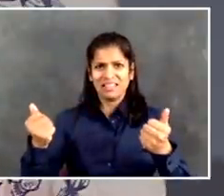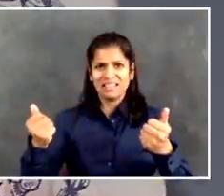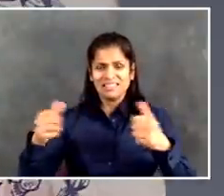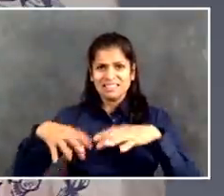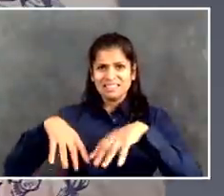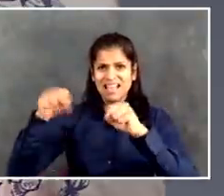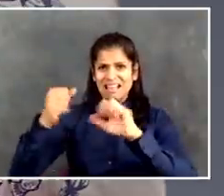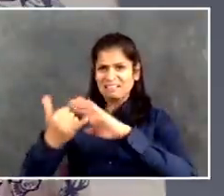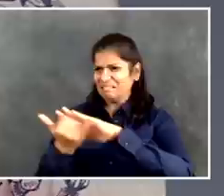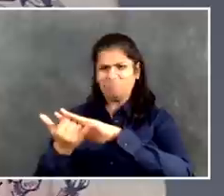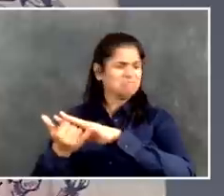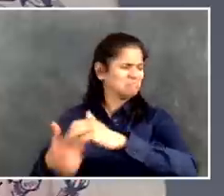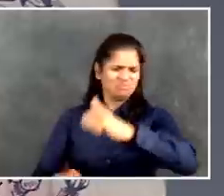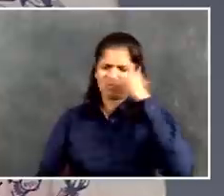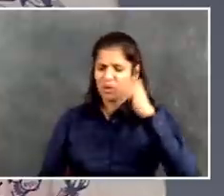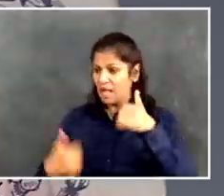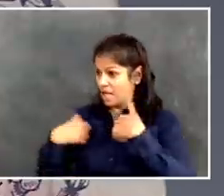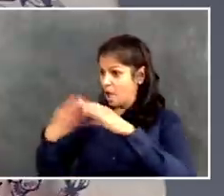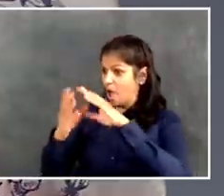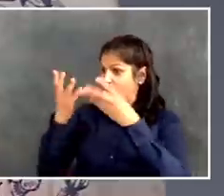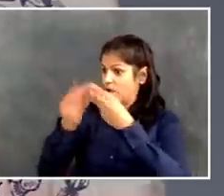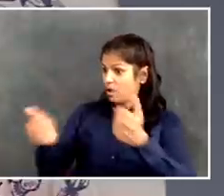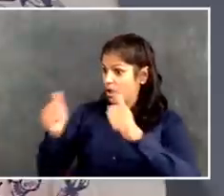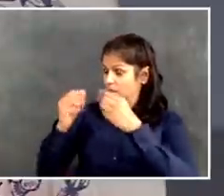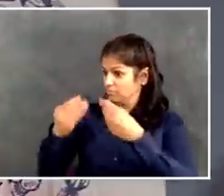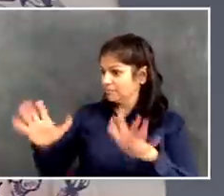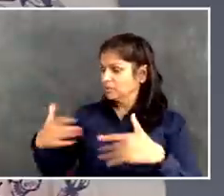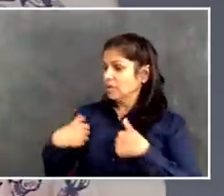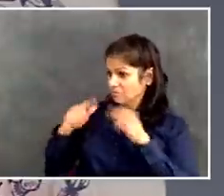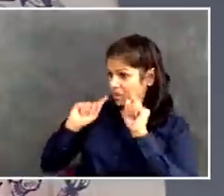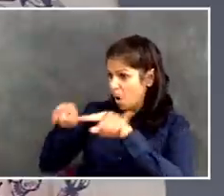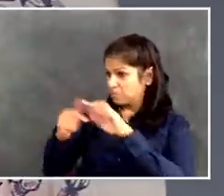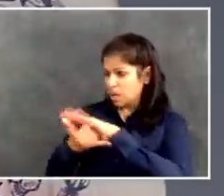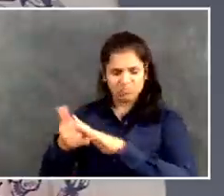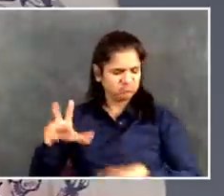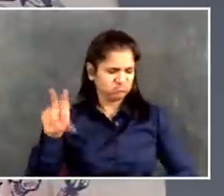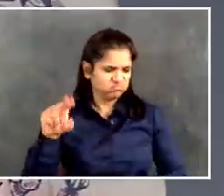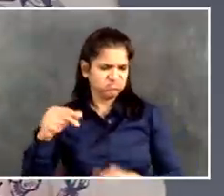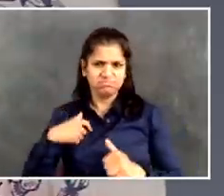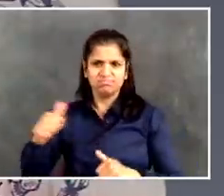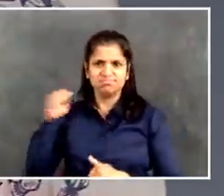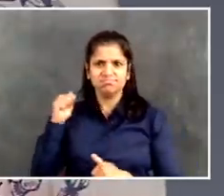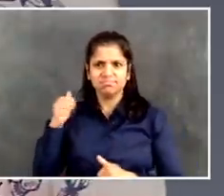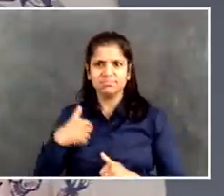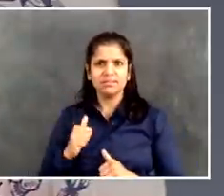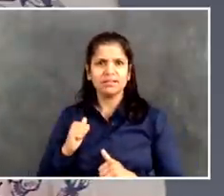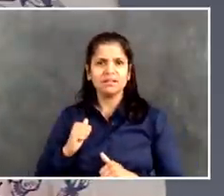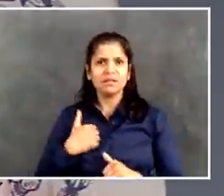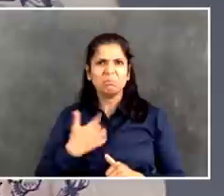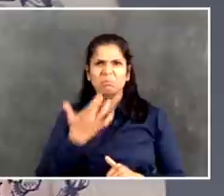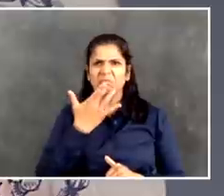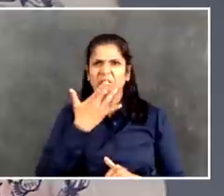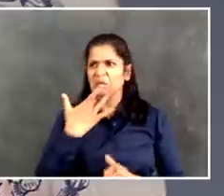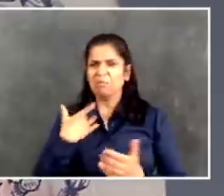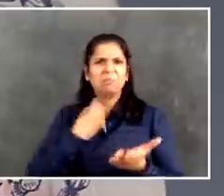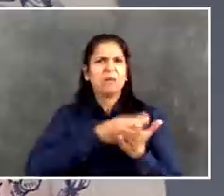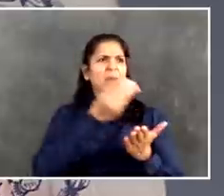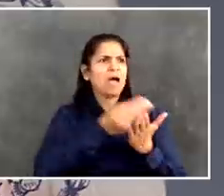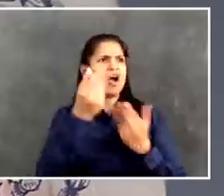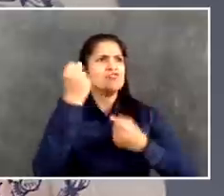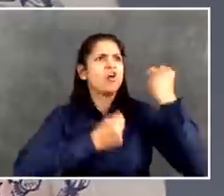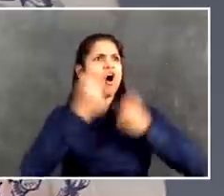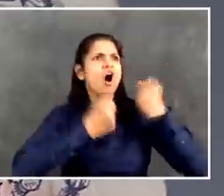danger, anxiety, and undermine your own hard-fought effort to increase the mode share of cycling as a sustainable, clean transportation.